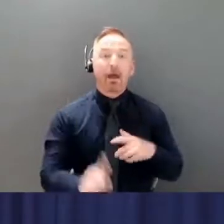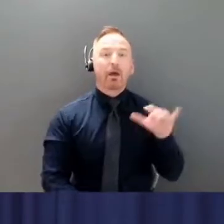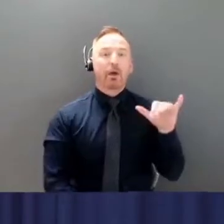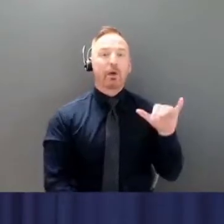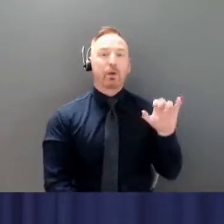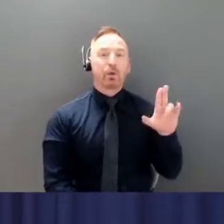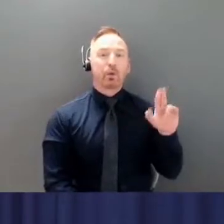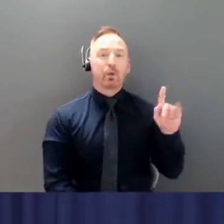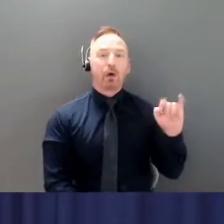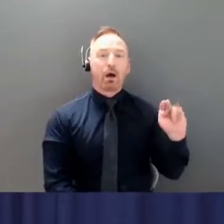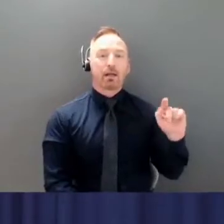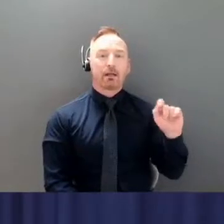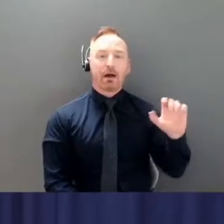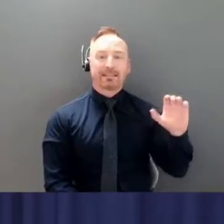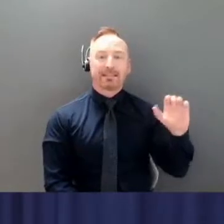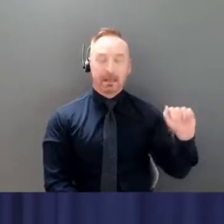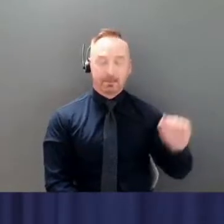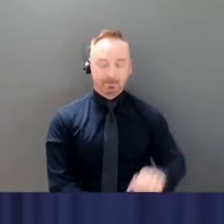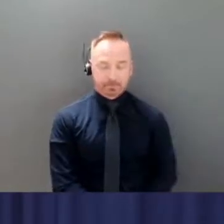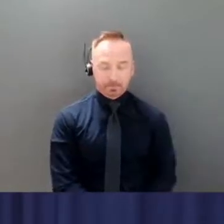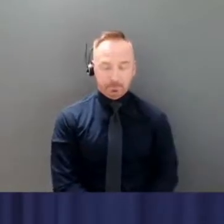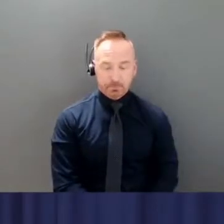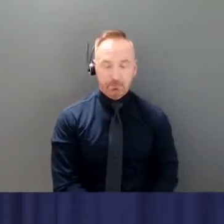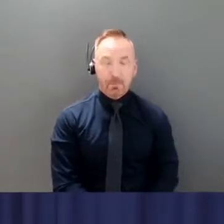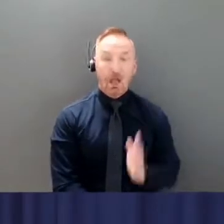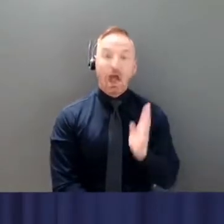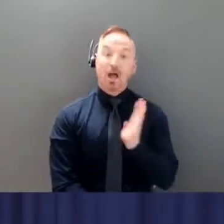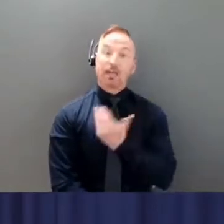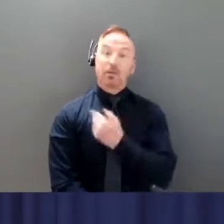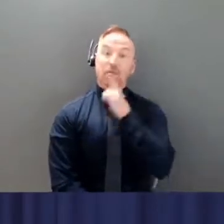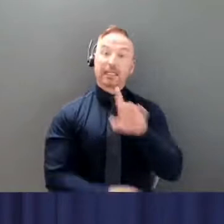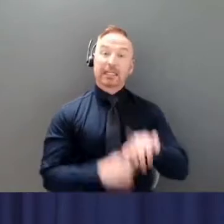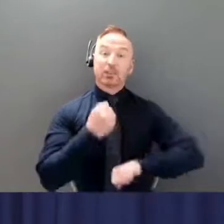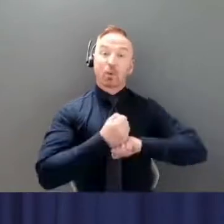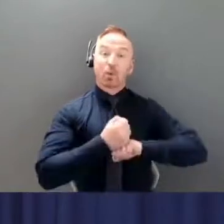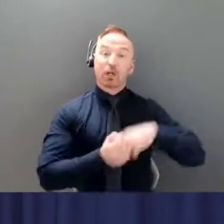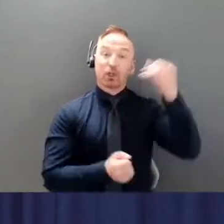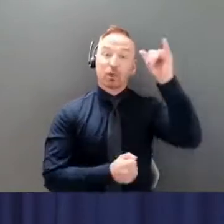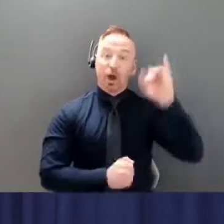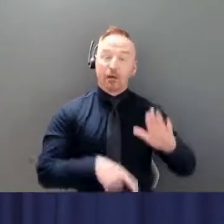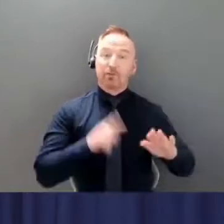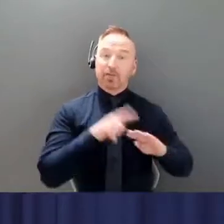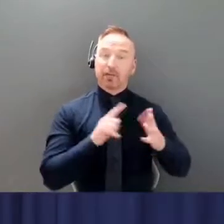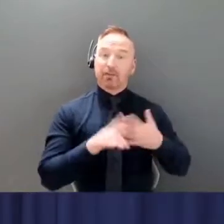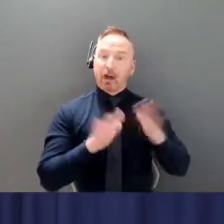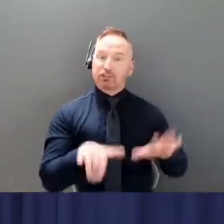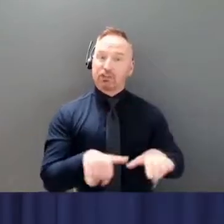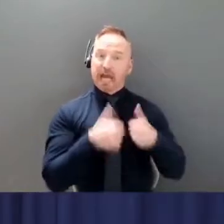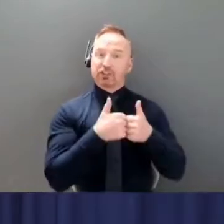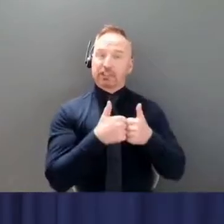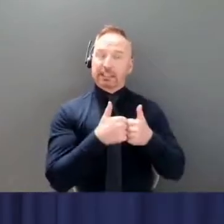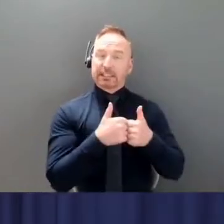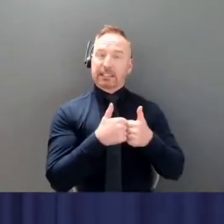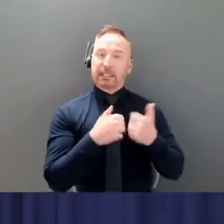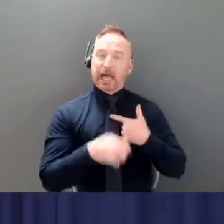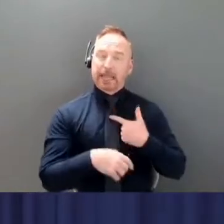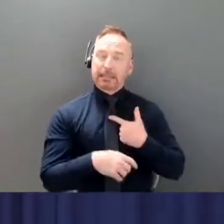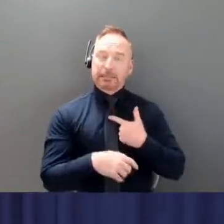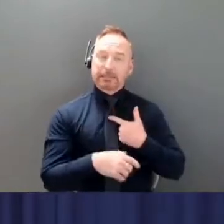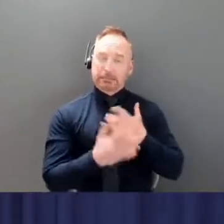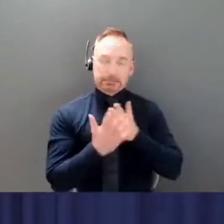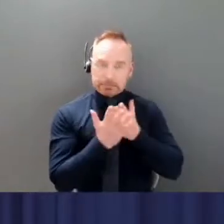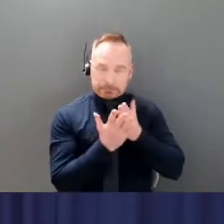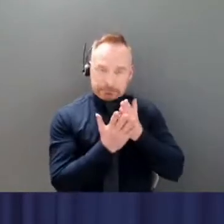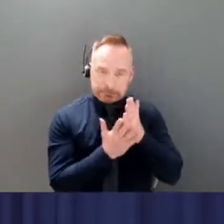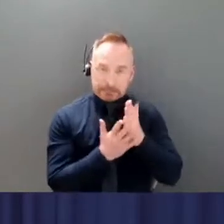Our government is here to support Yukoners through these challenging times, and we will provide support as long as it is